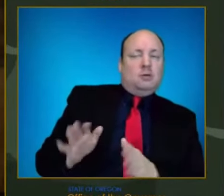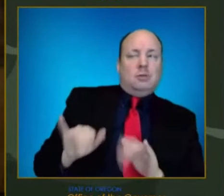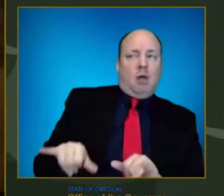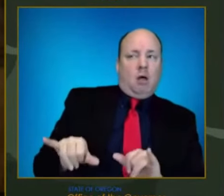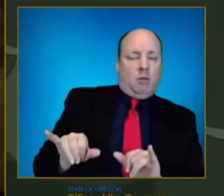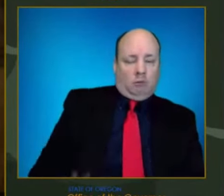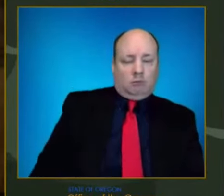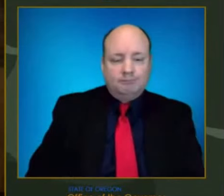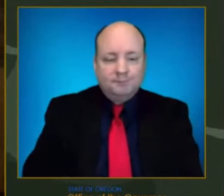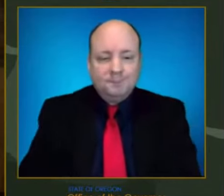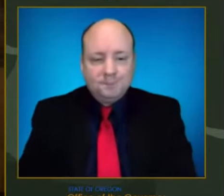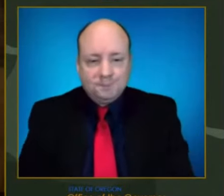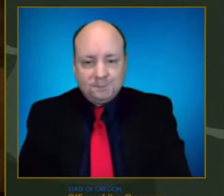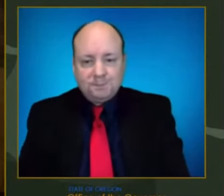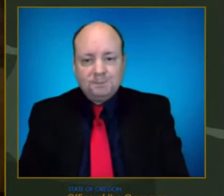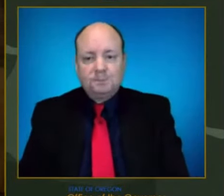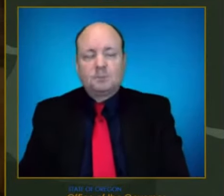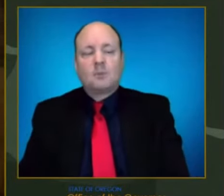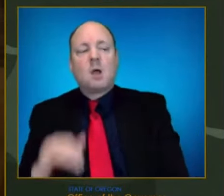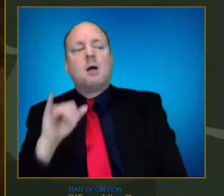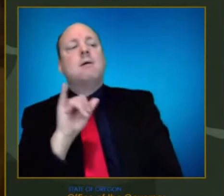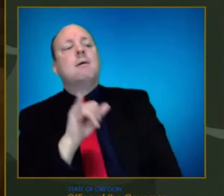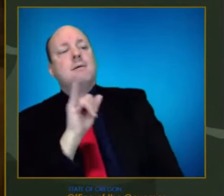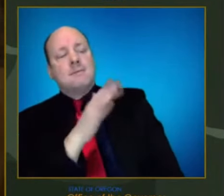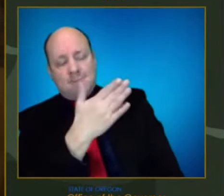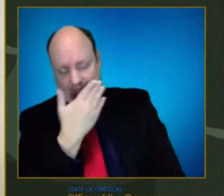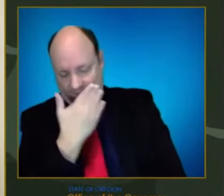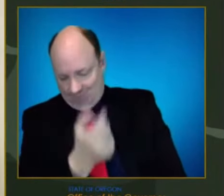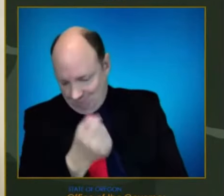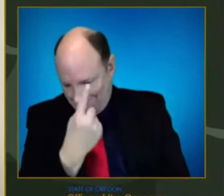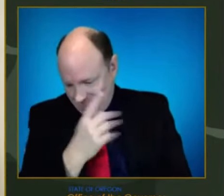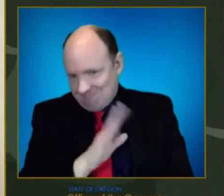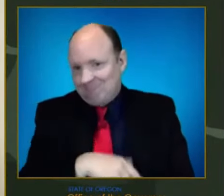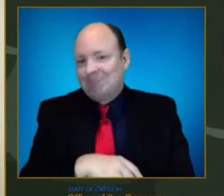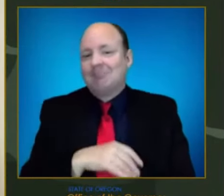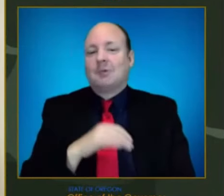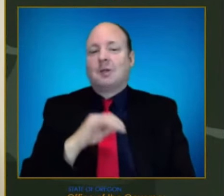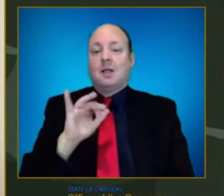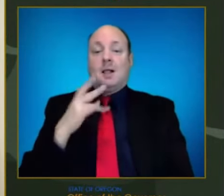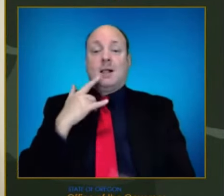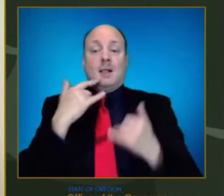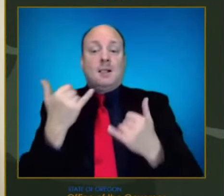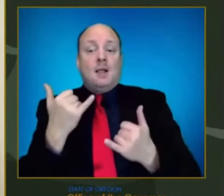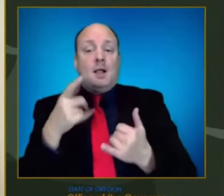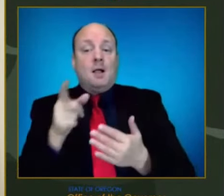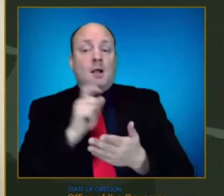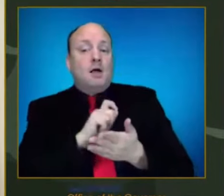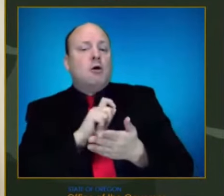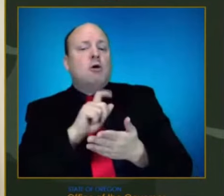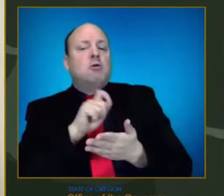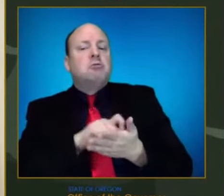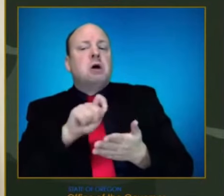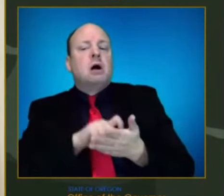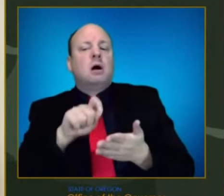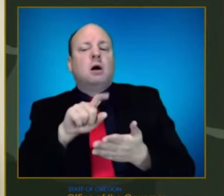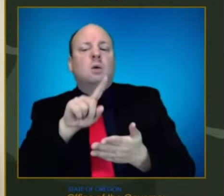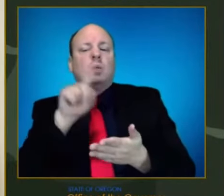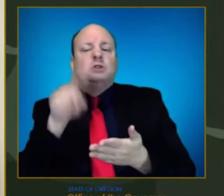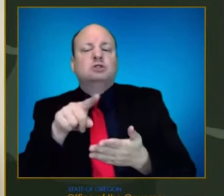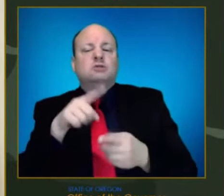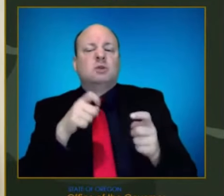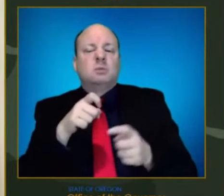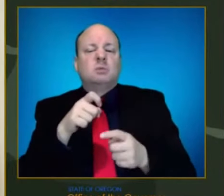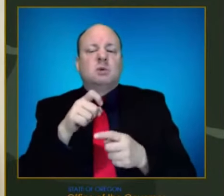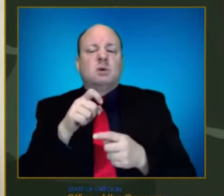Thank you, Amelia. Our next question is a written question. Governor from Rachel Monahan at Willamette Week. Rachel asks,